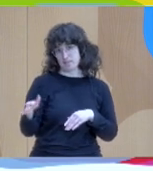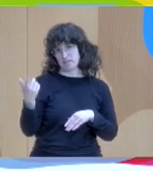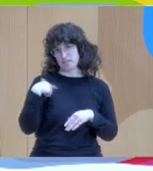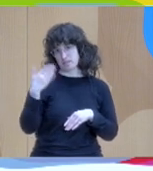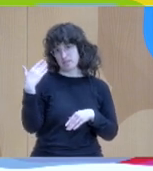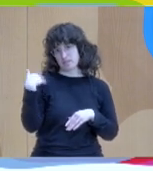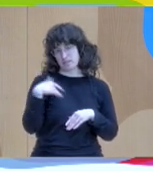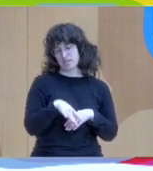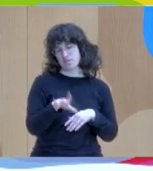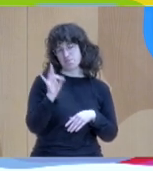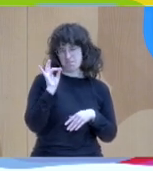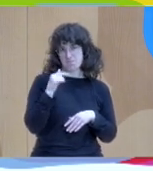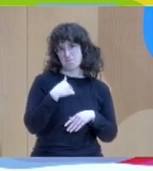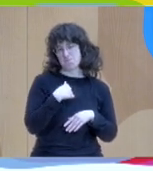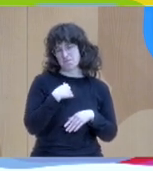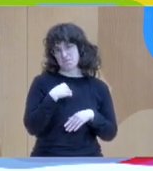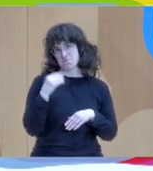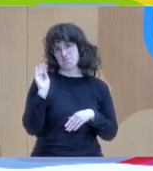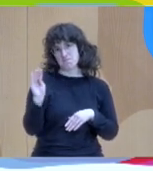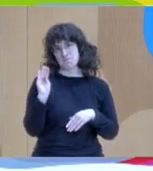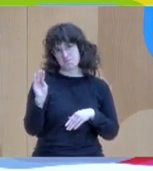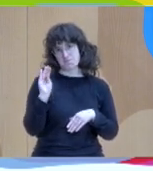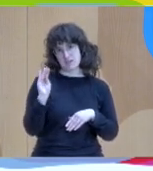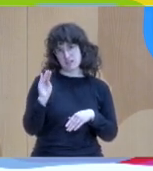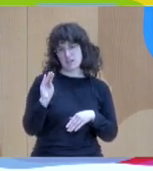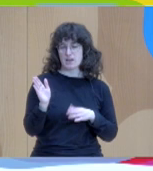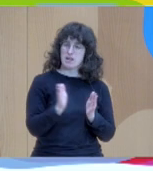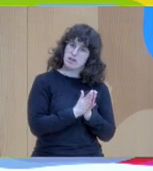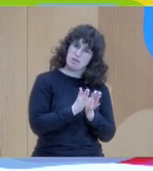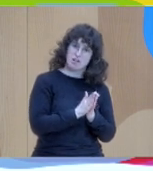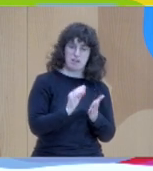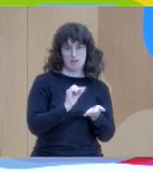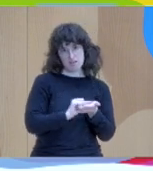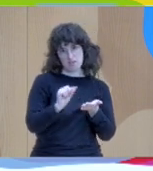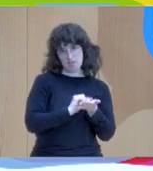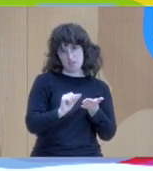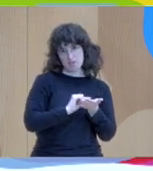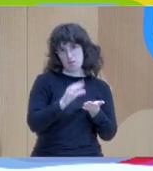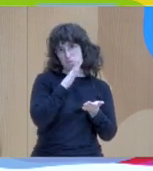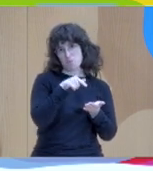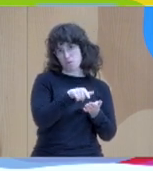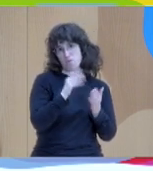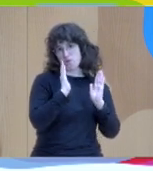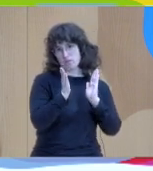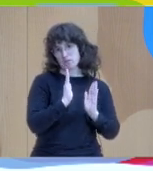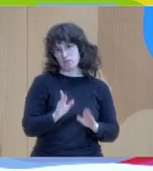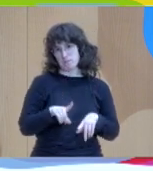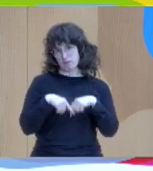because Esa was trained as a family therapist so he could get involved